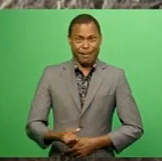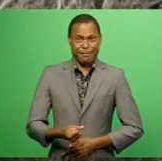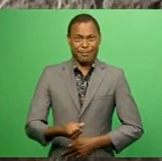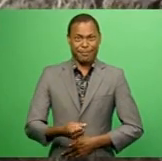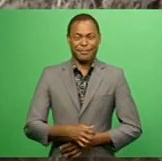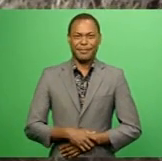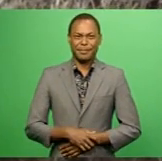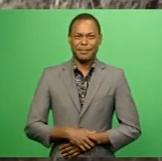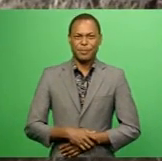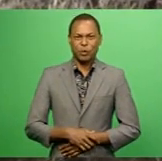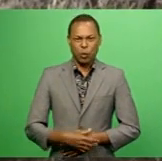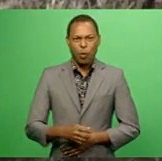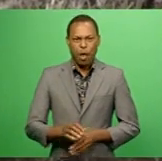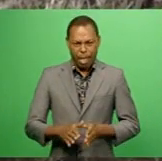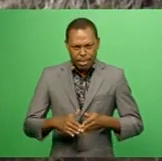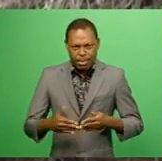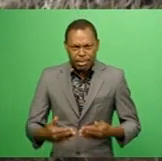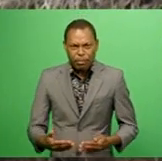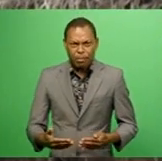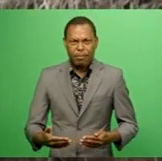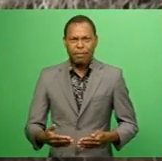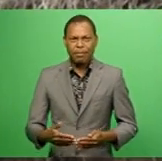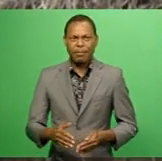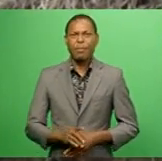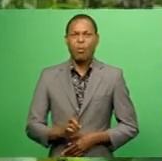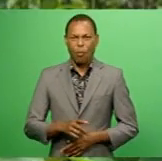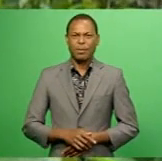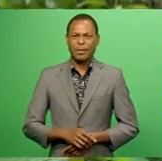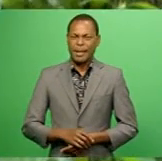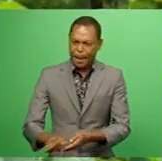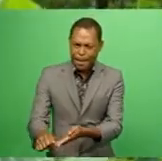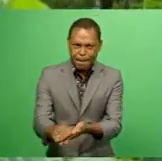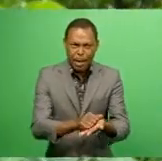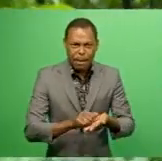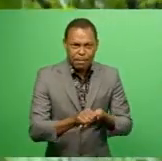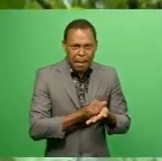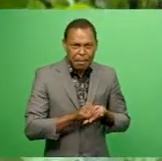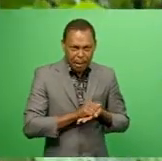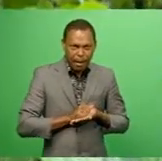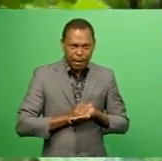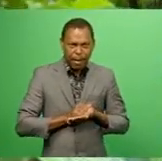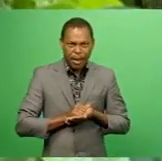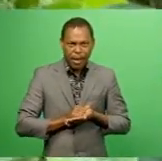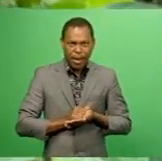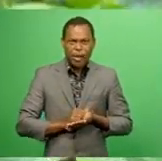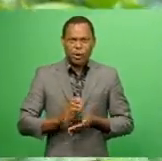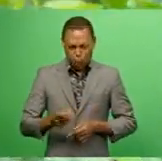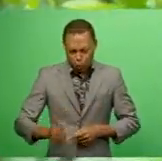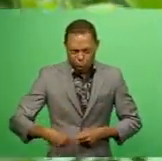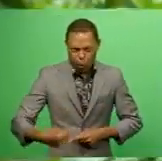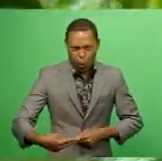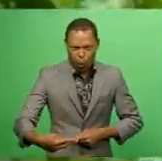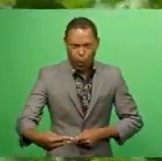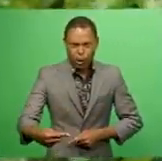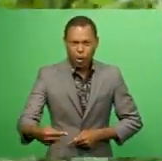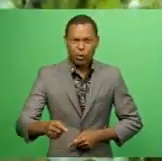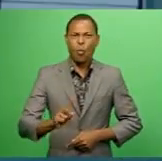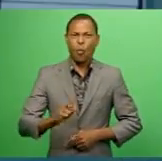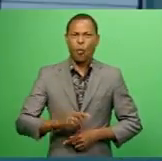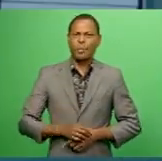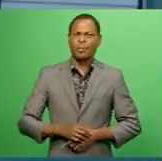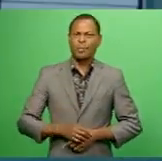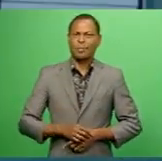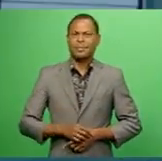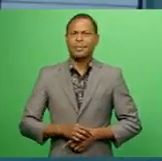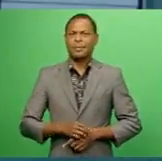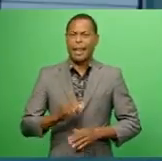the point where they've started to come and make big, you know, big purchases, but we hope that we can continue to keep, upgrade our standards and our